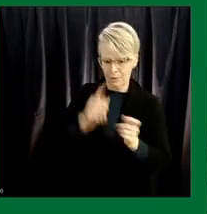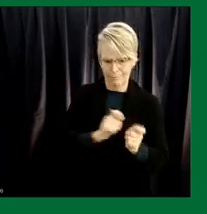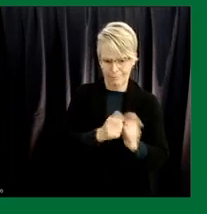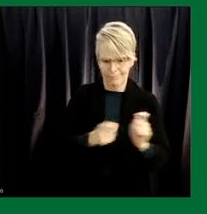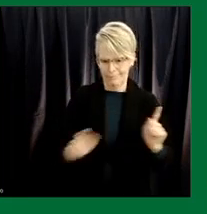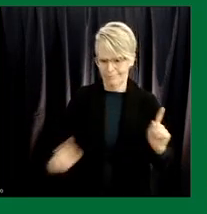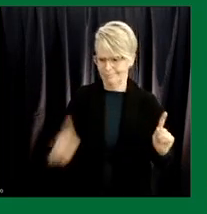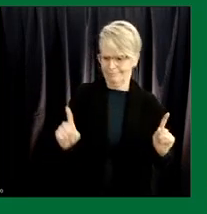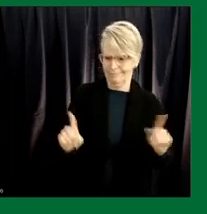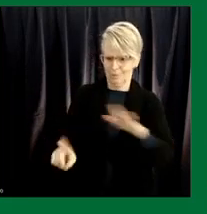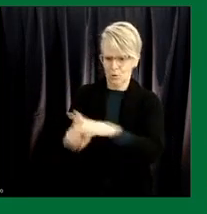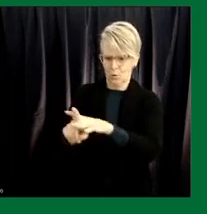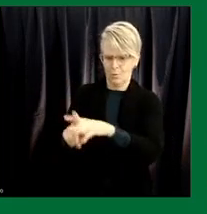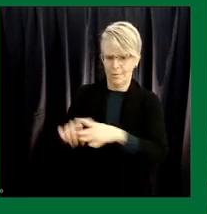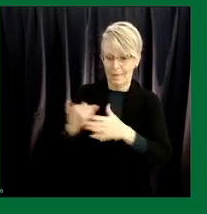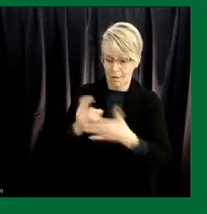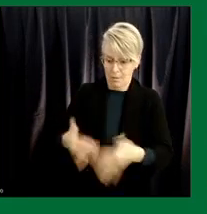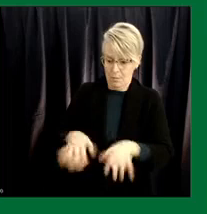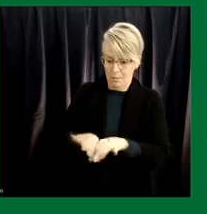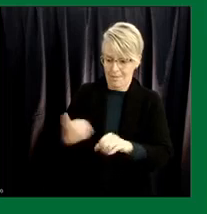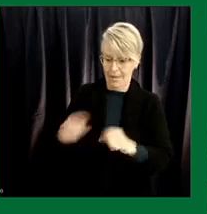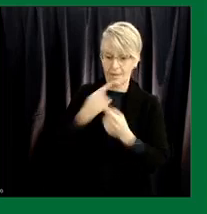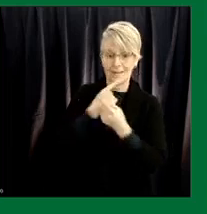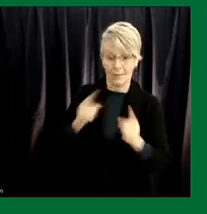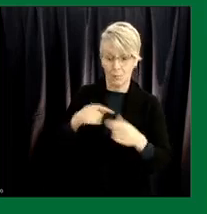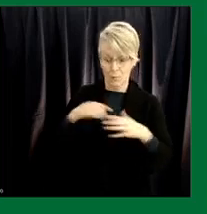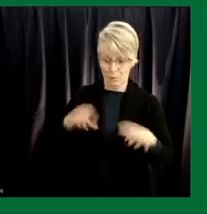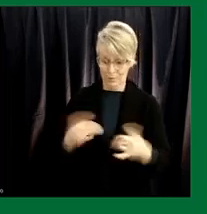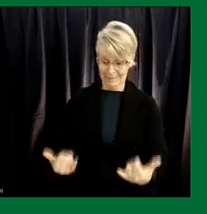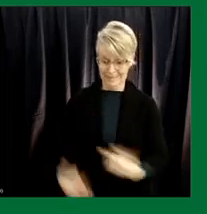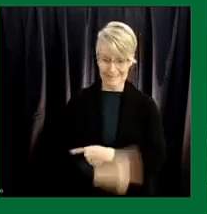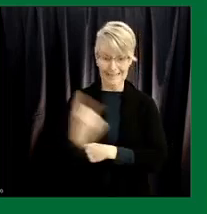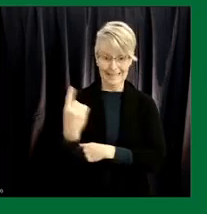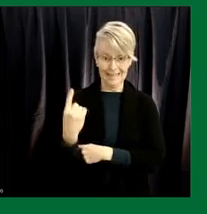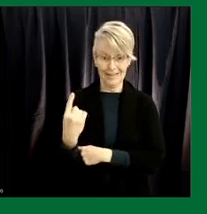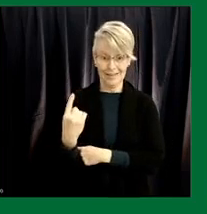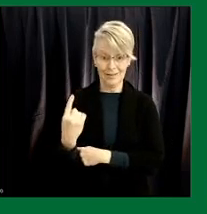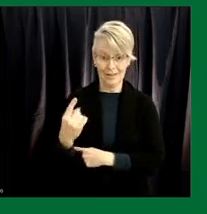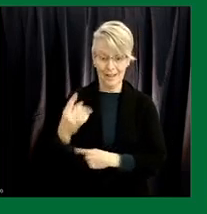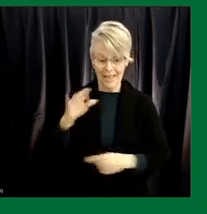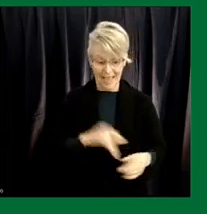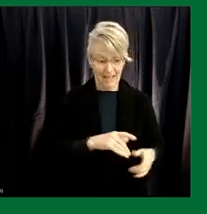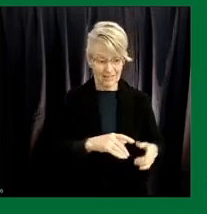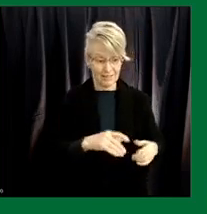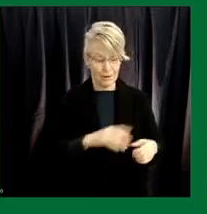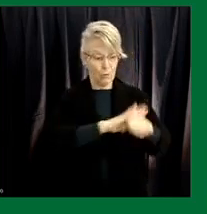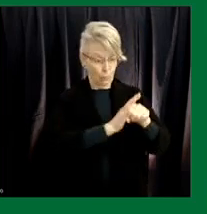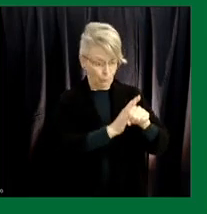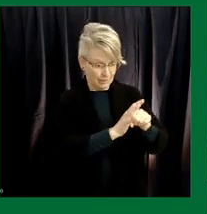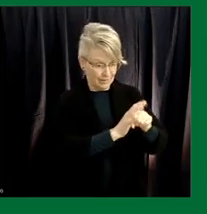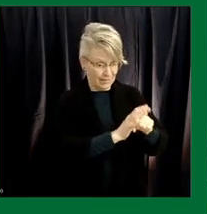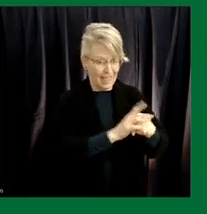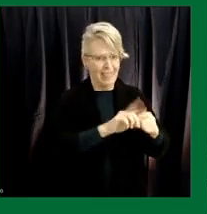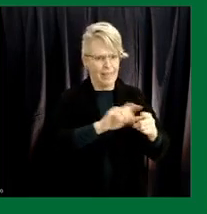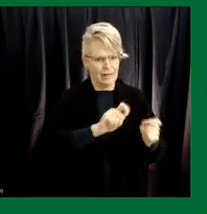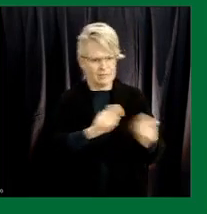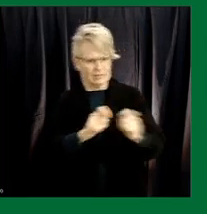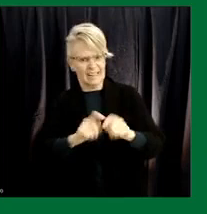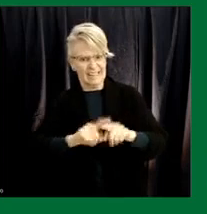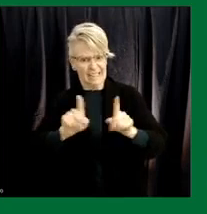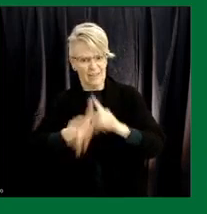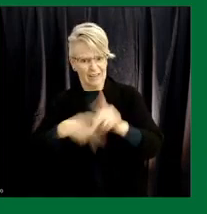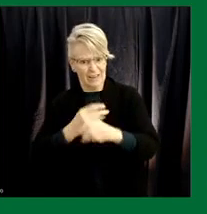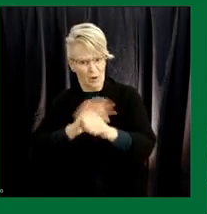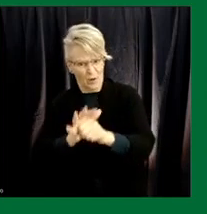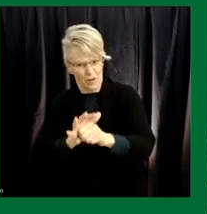announcement and the importance importance of the announcement that we're doing here today as the the variants um you know will it was never a matter of if